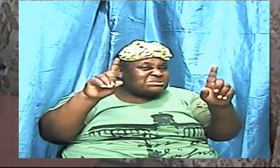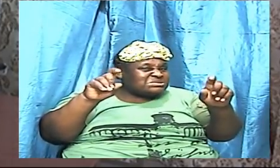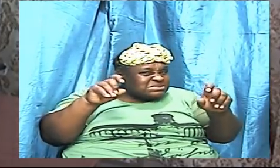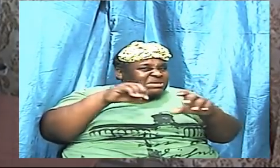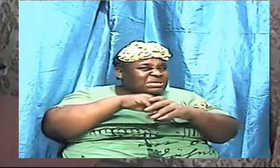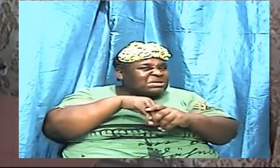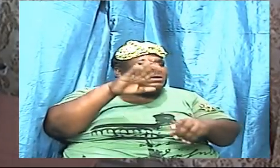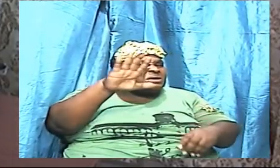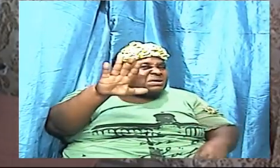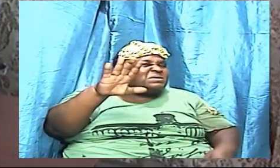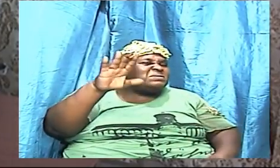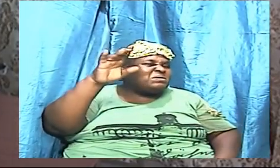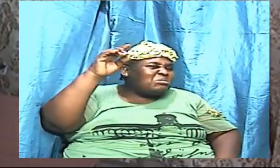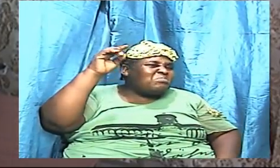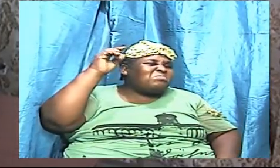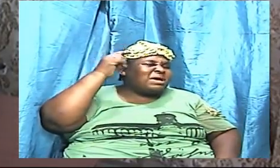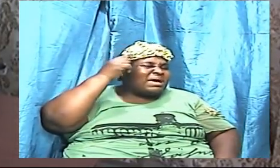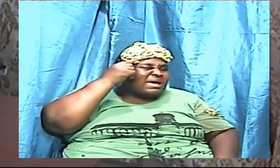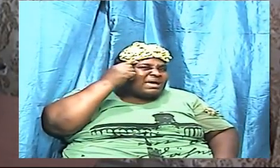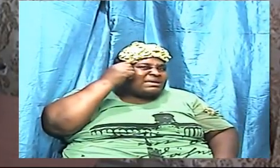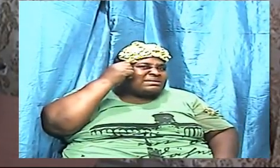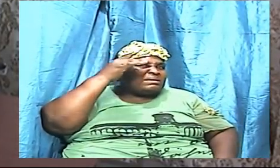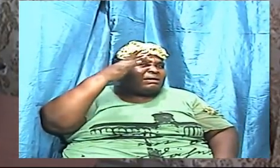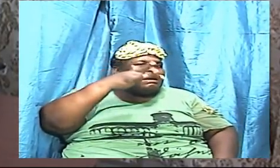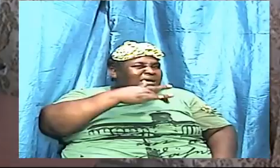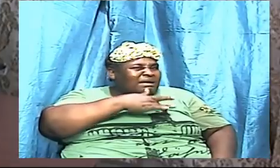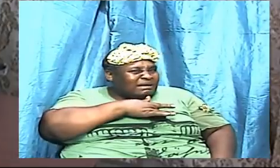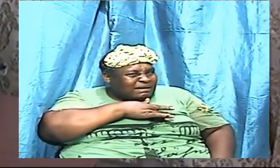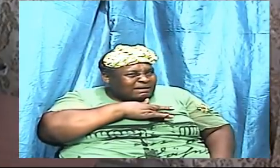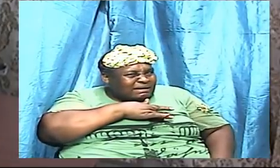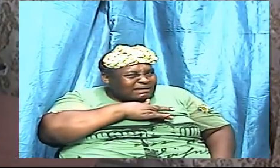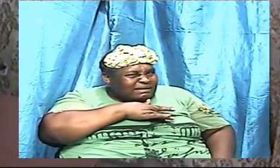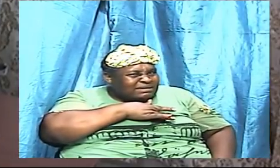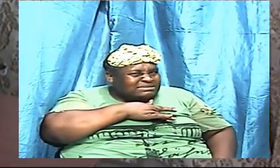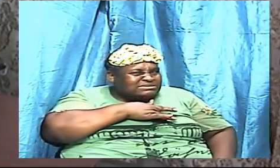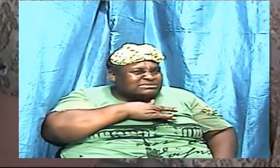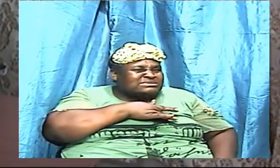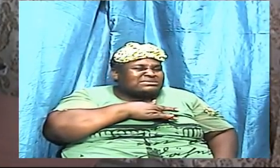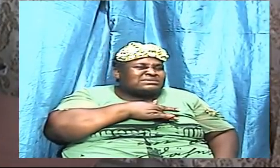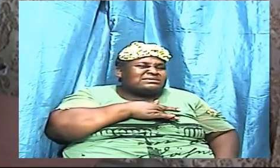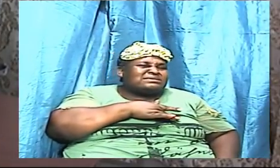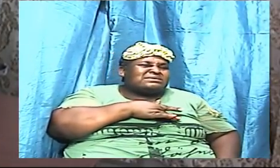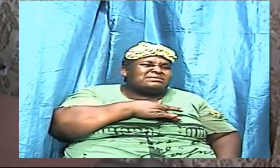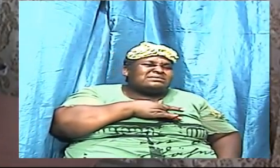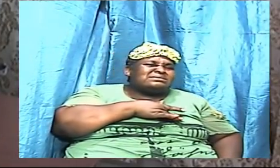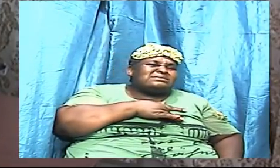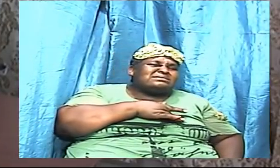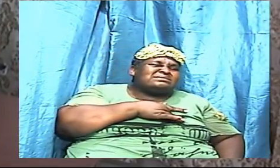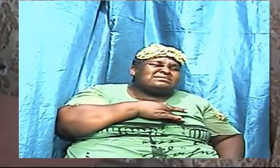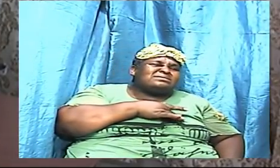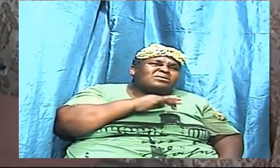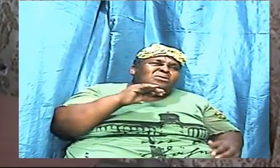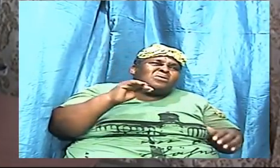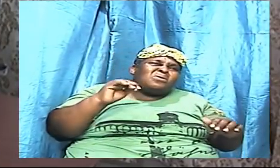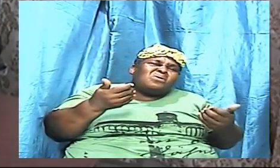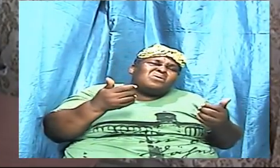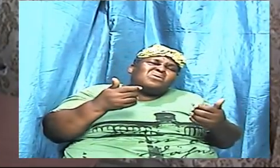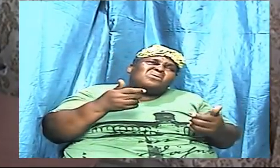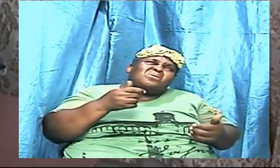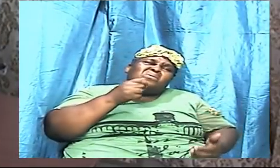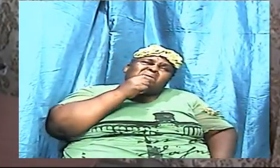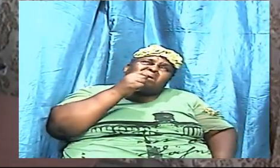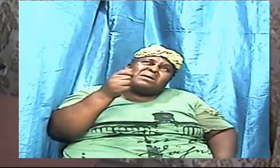there in your heart in your whole psychic how am I